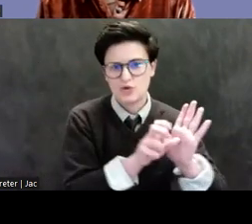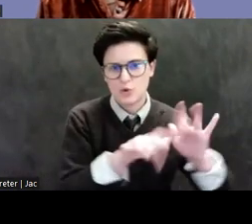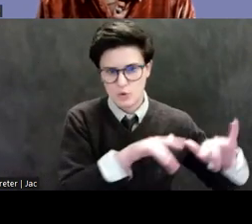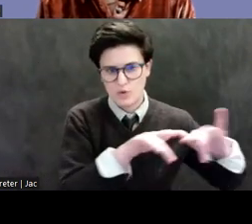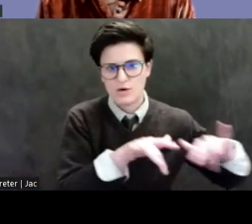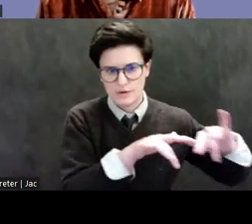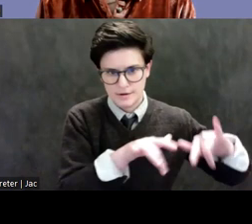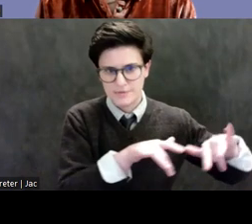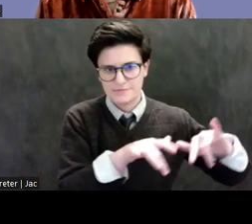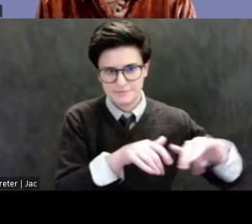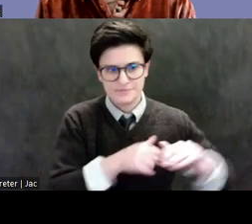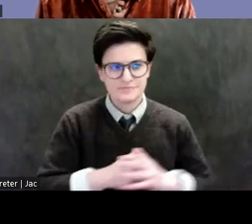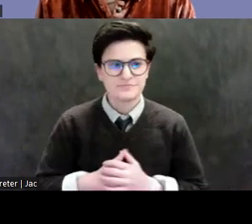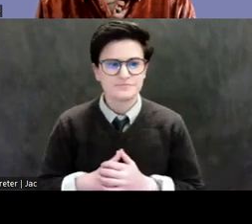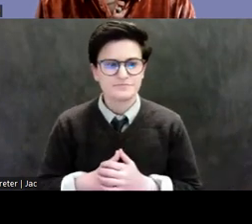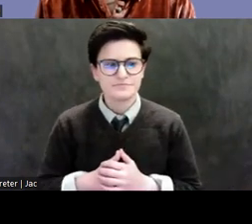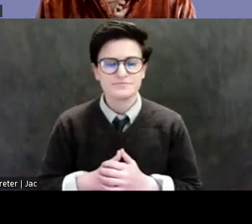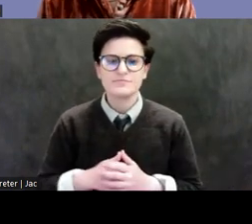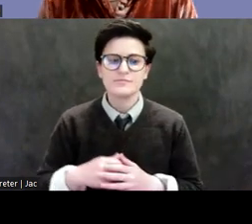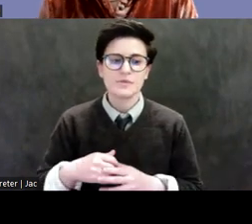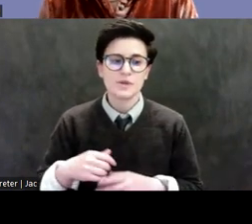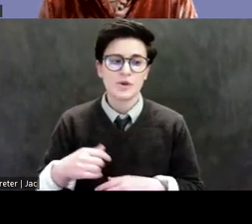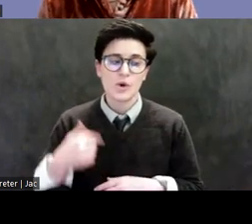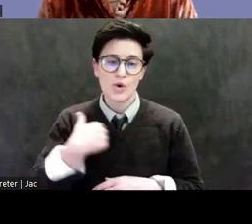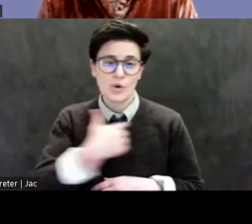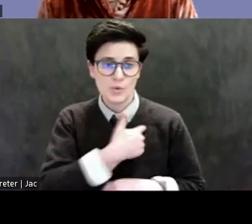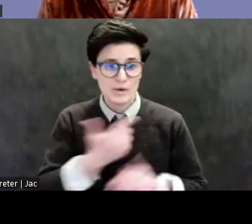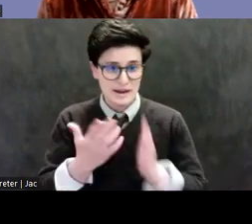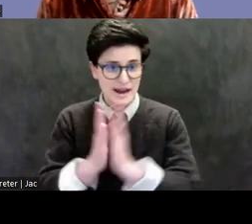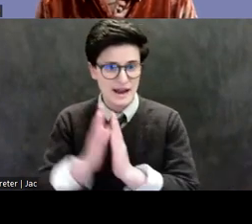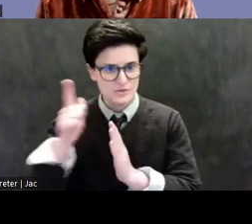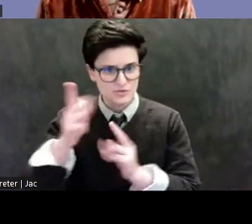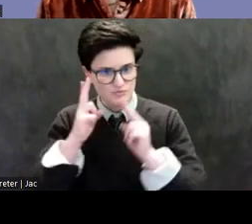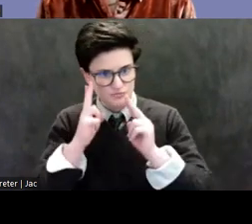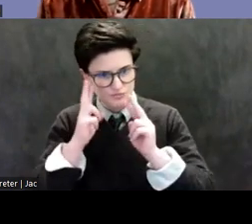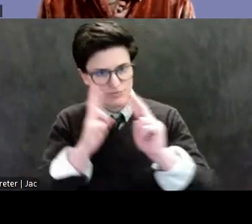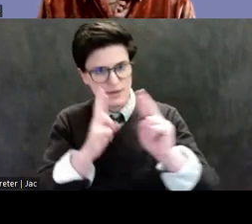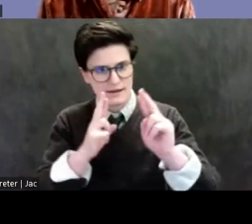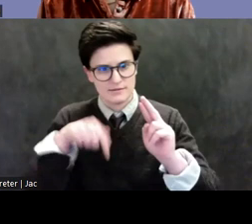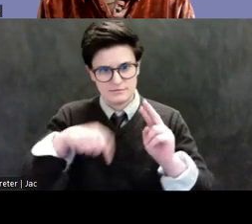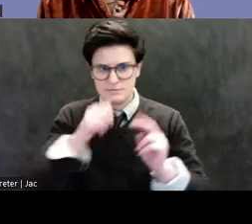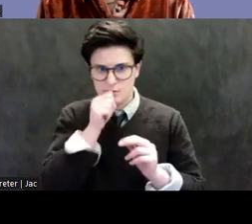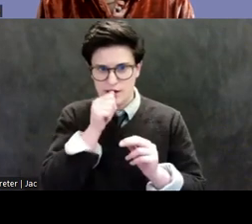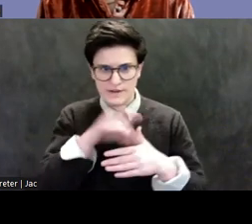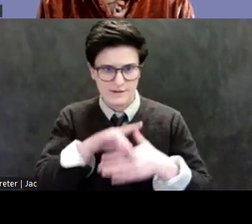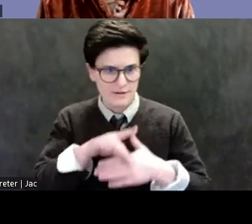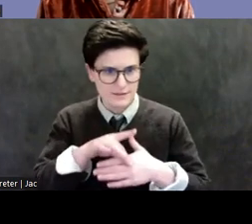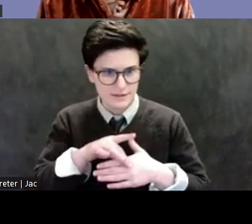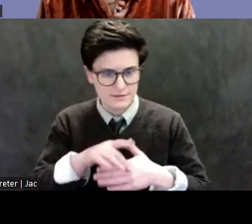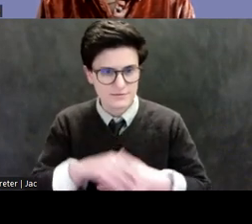the intellectual property of our presenters and ask that you, the viewers, do the same. And we thank you for that cooperation.